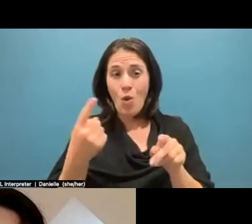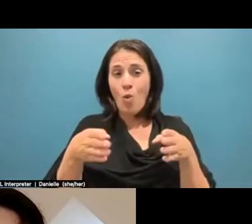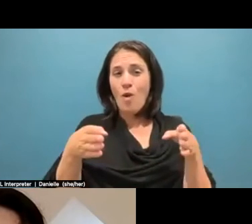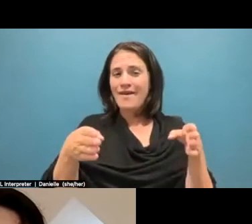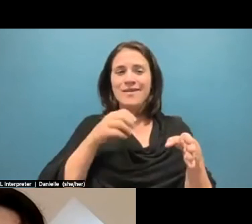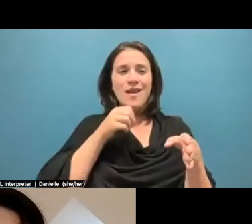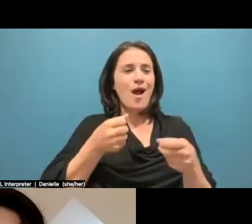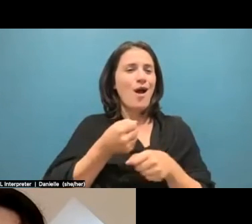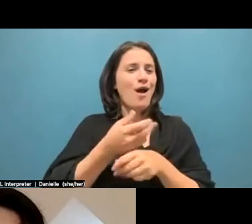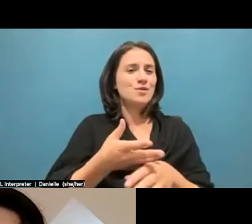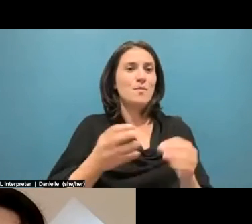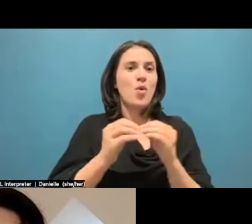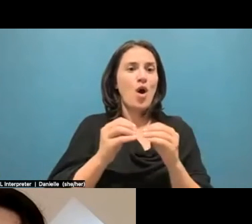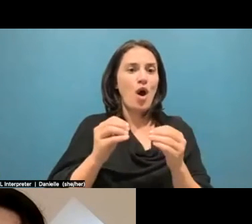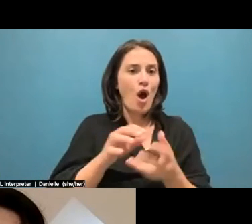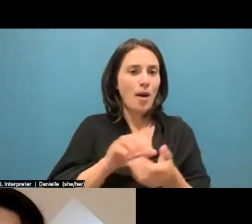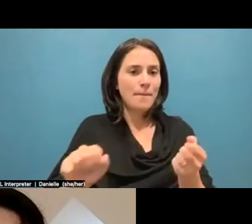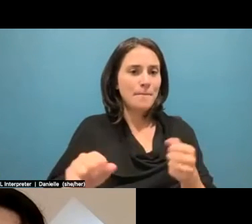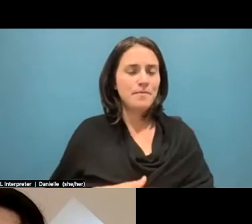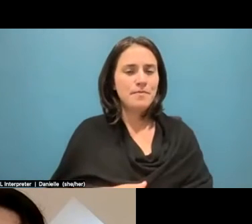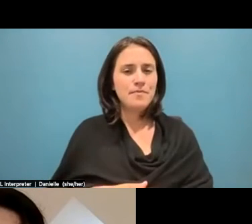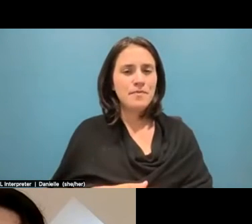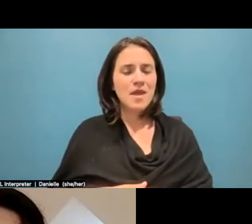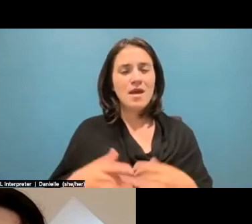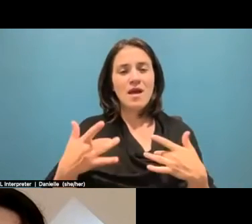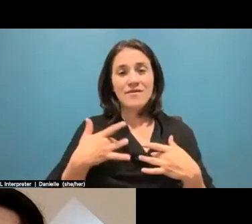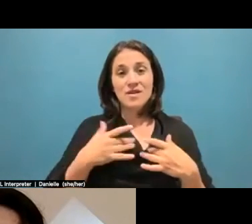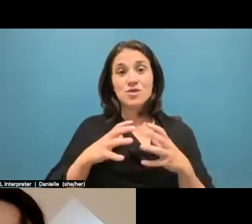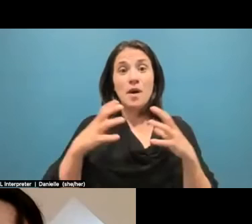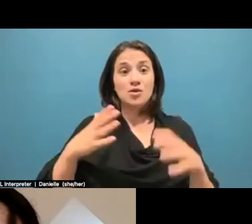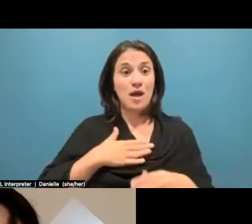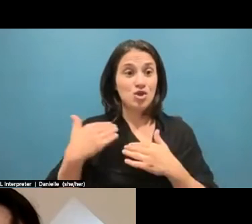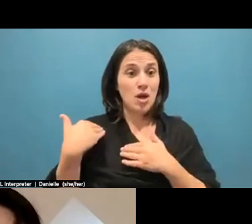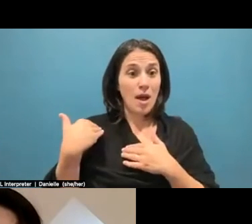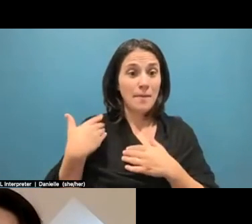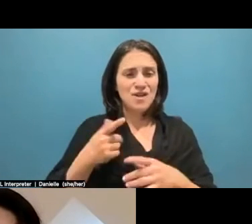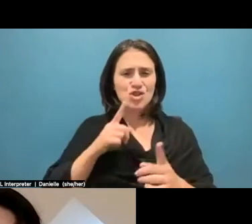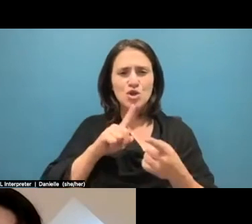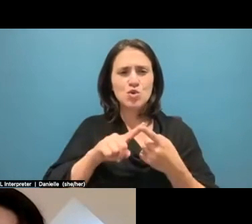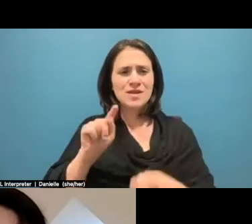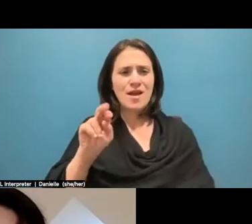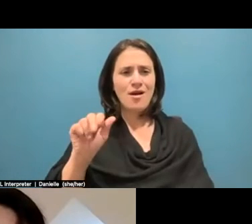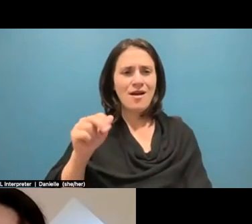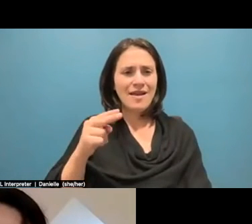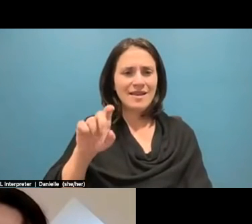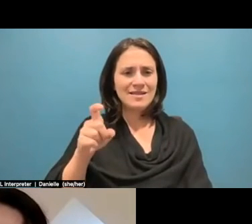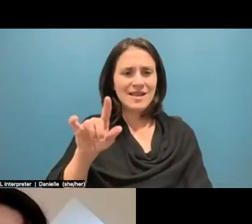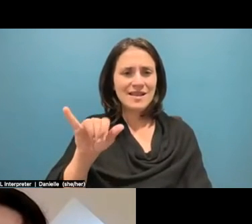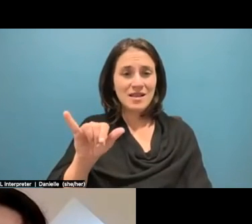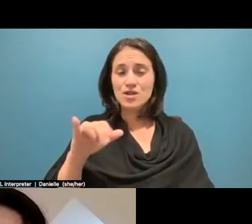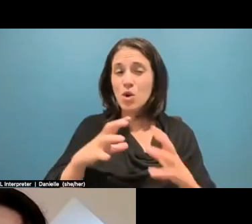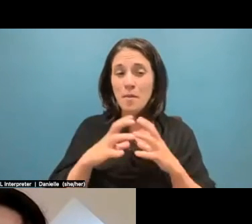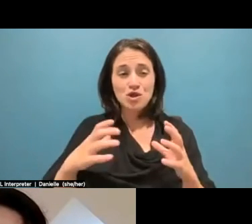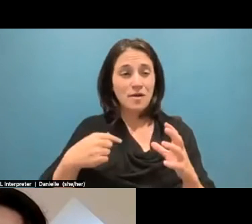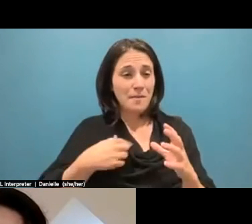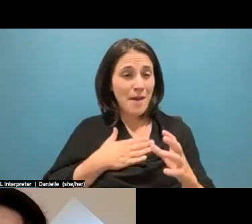keep in touch with people, you know, so much of my job and, know, talking to Tara Pixley about this last week is so much of my job is explaining journalism to